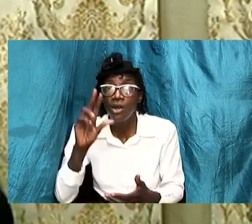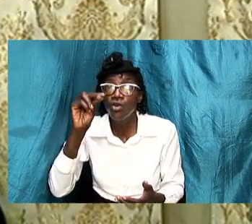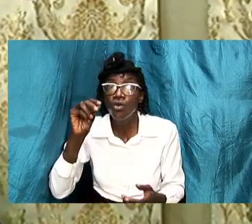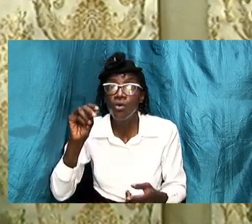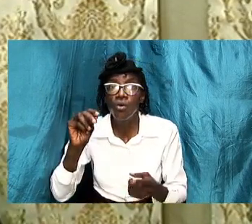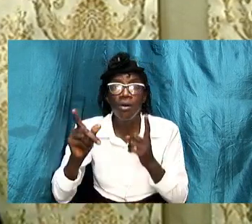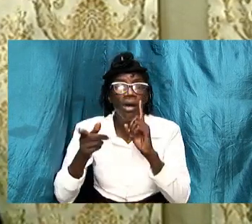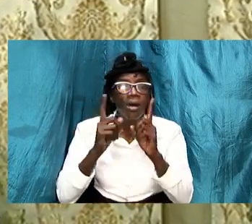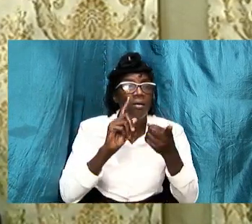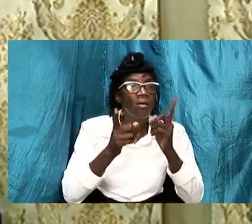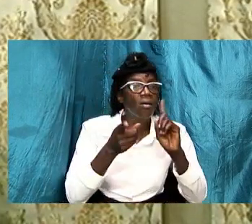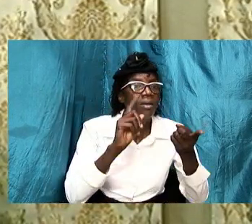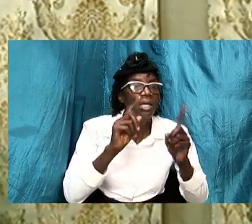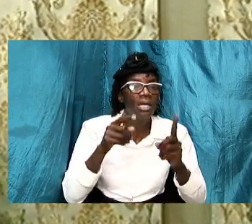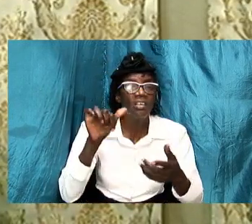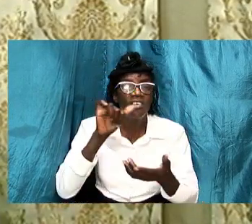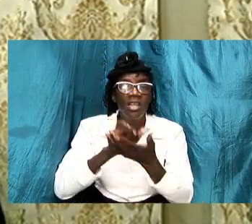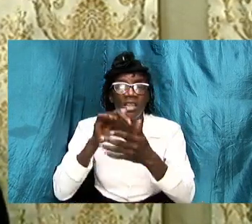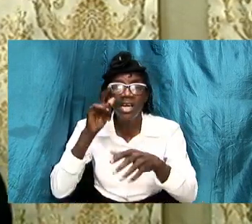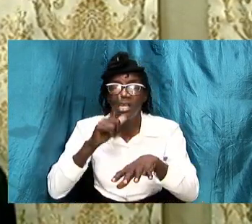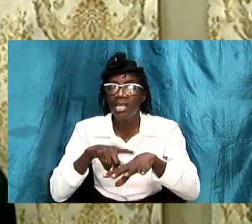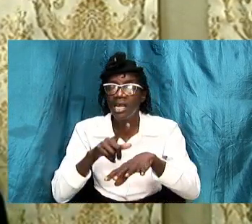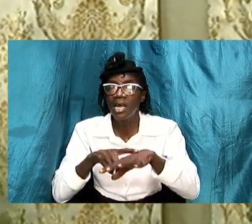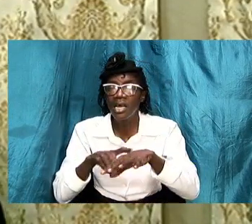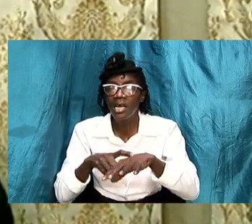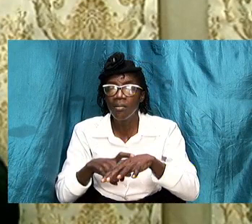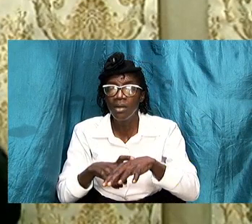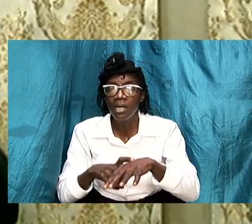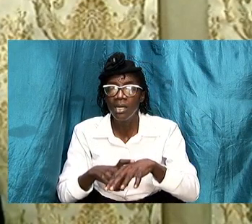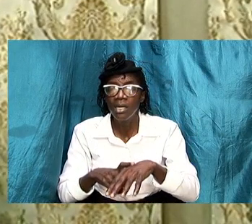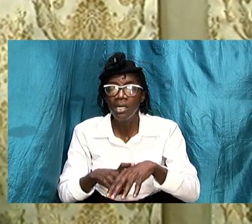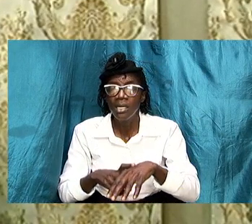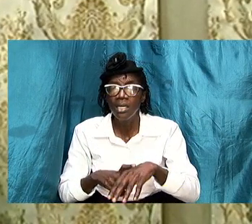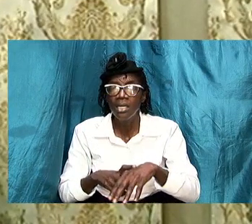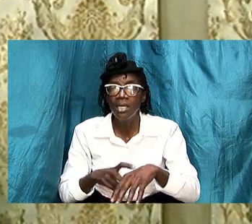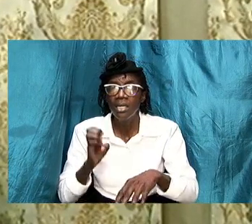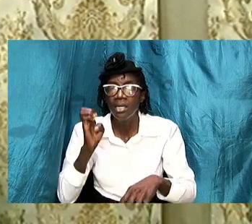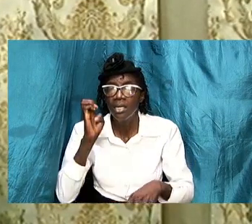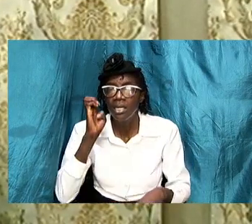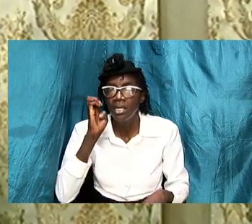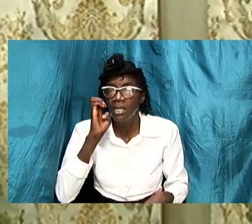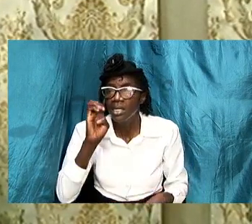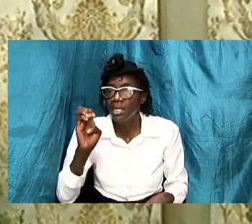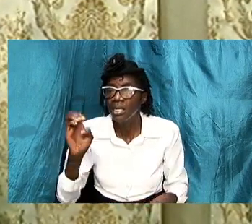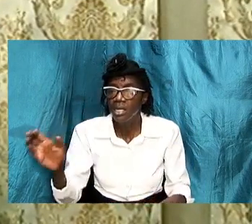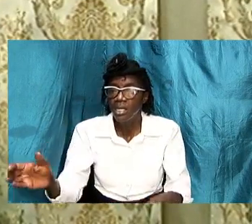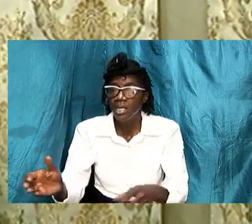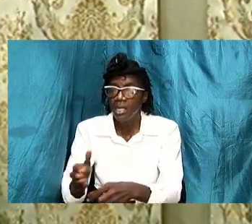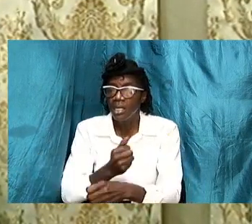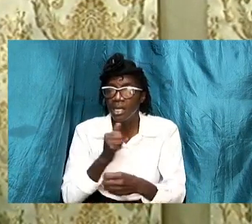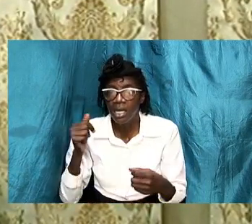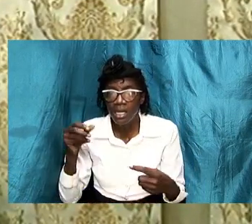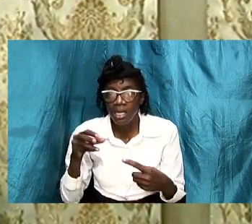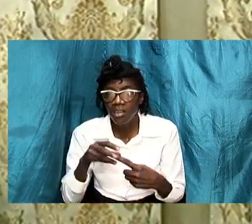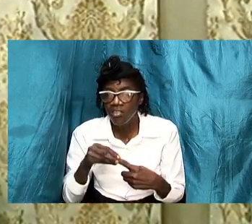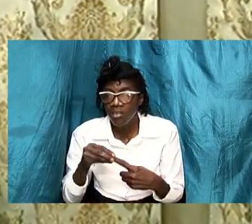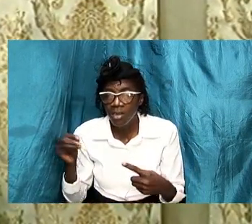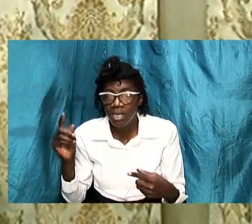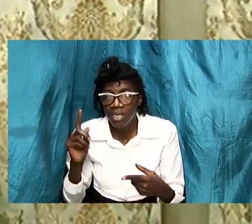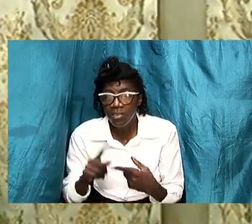time and she took the decision to defy